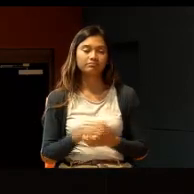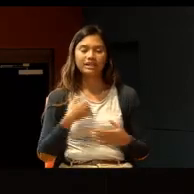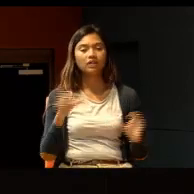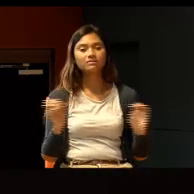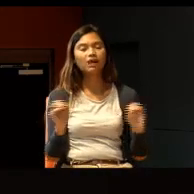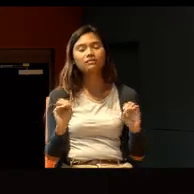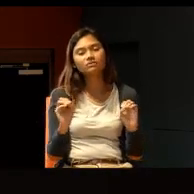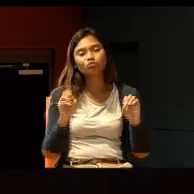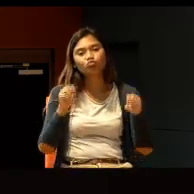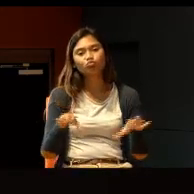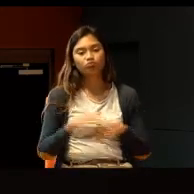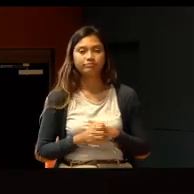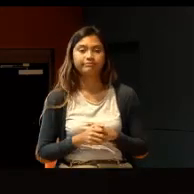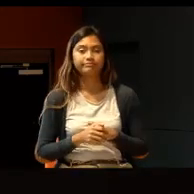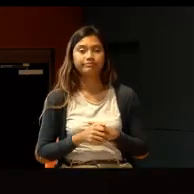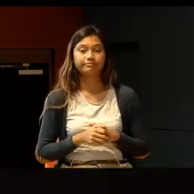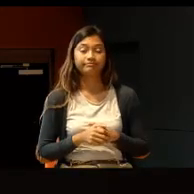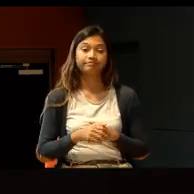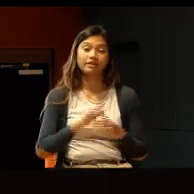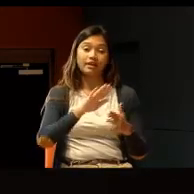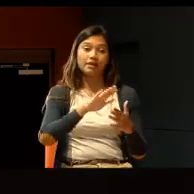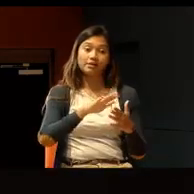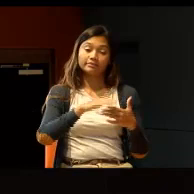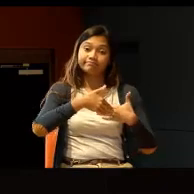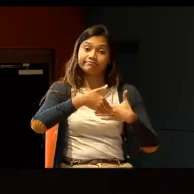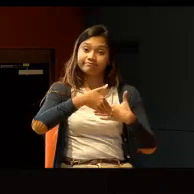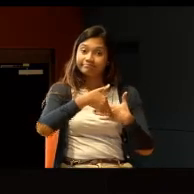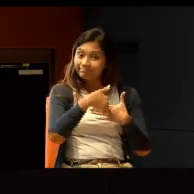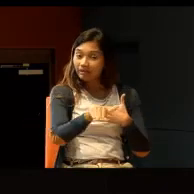But, after I went, I realized I gained a lot.